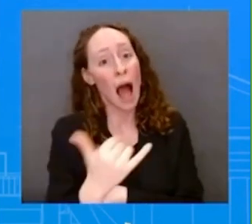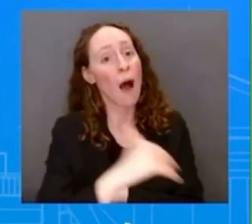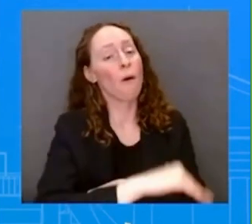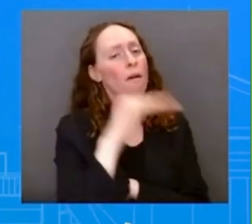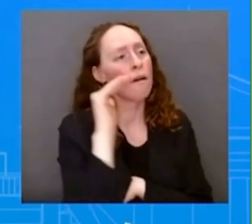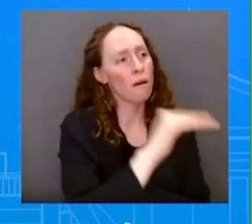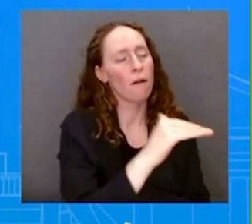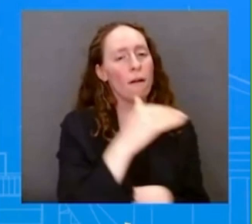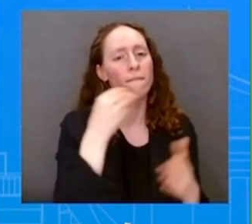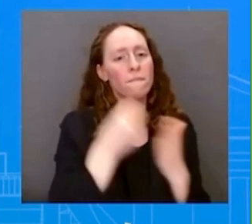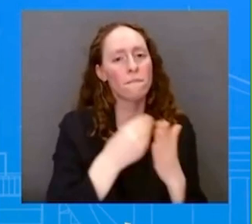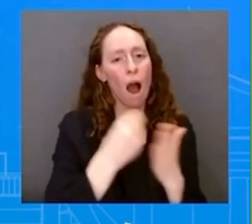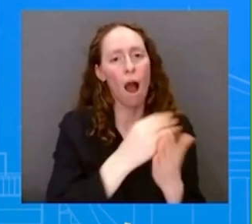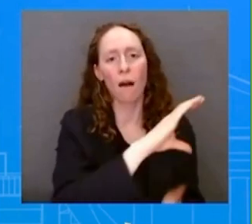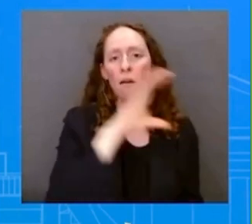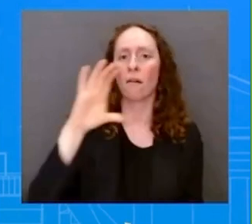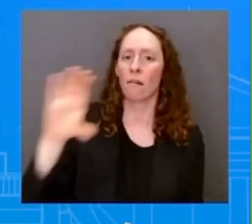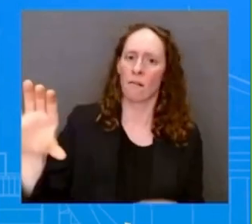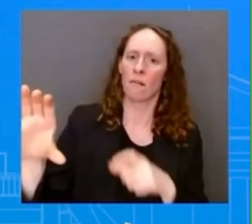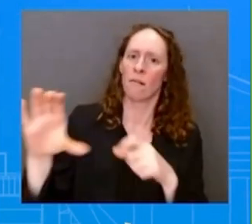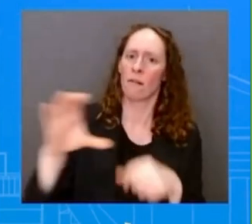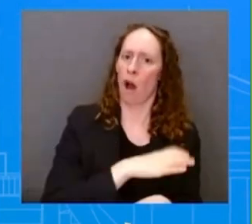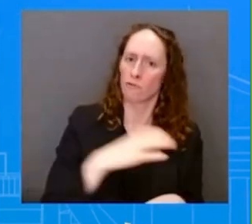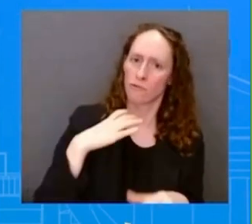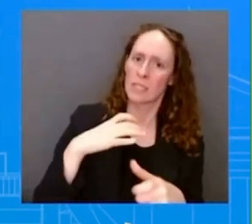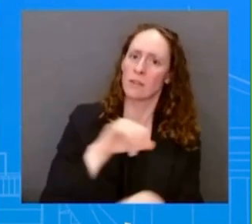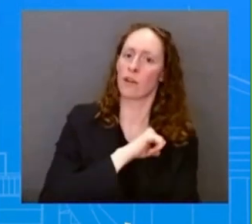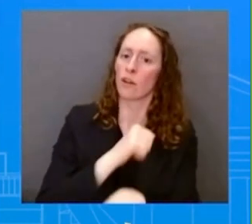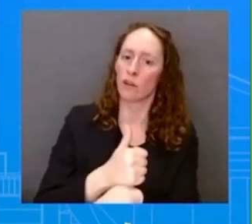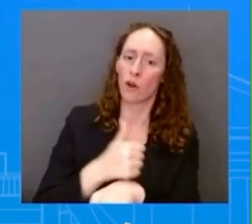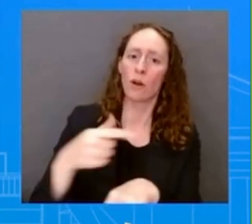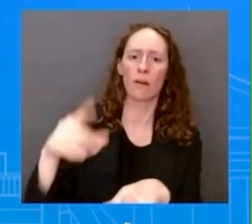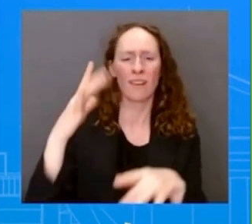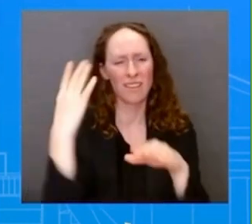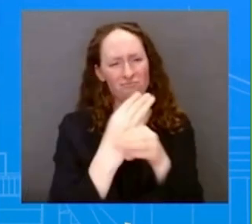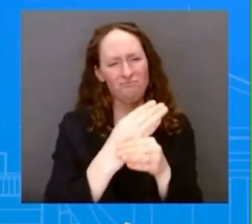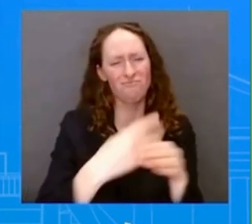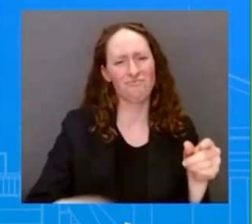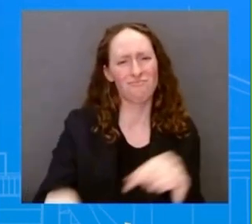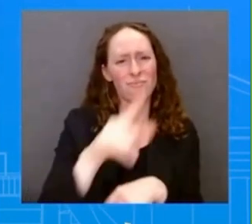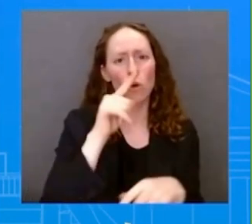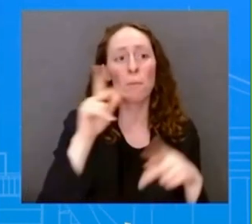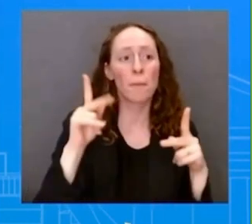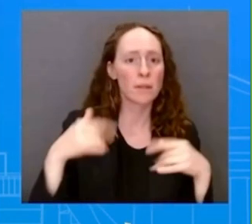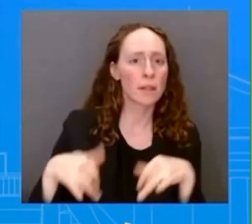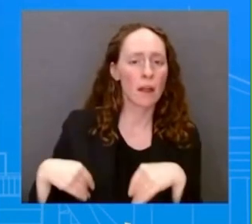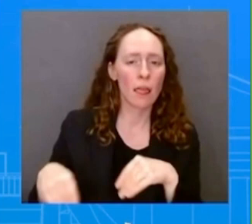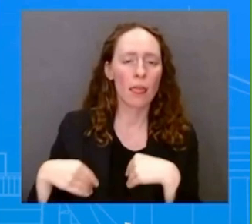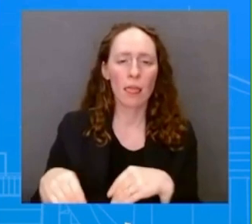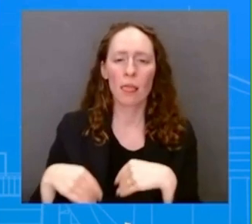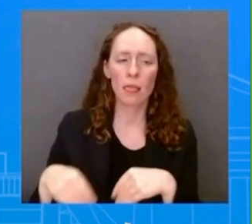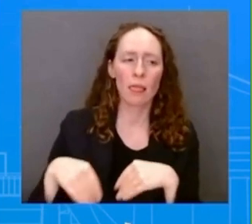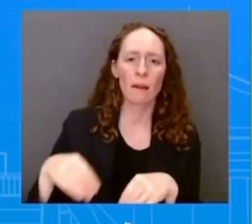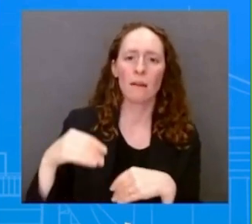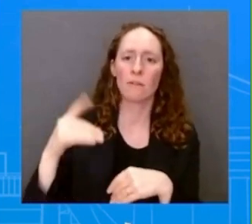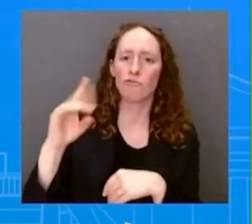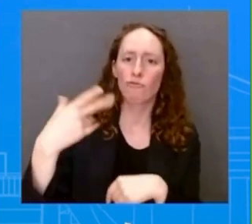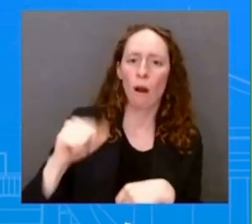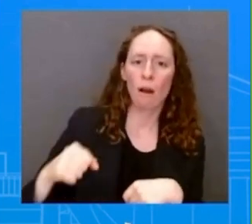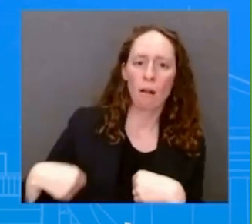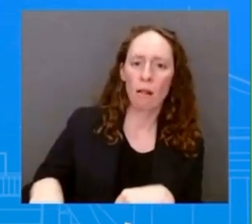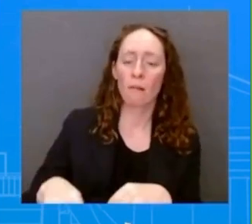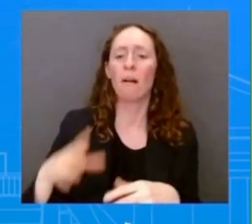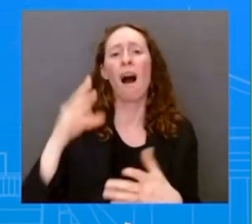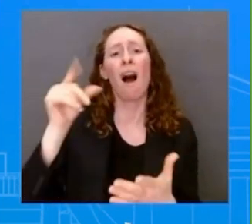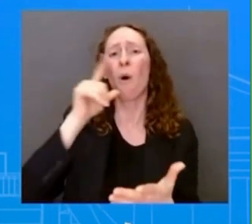people the care that they need. Our work is not over and we will stay focused on actions that will that we know